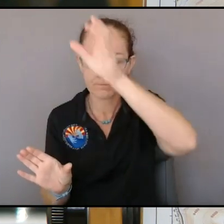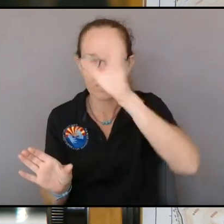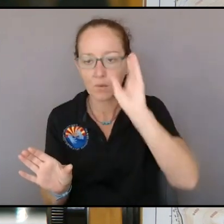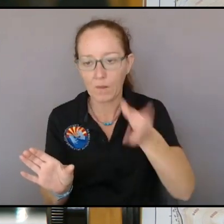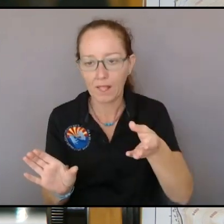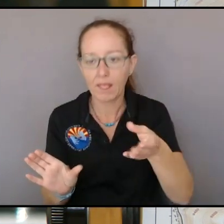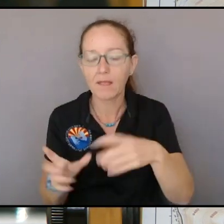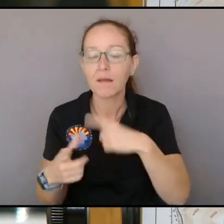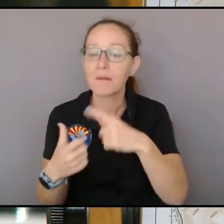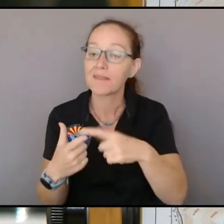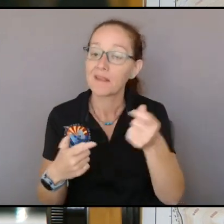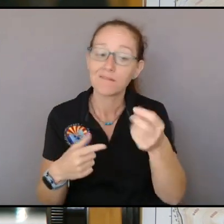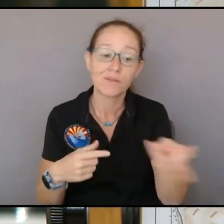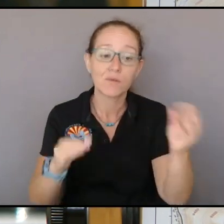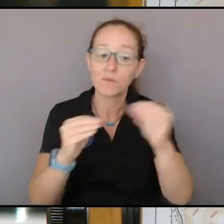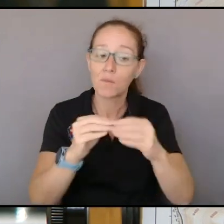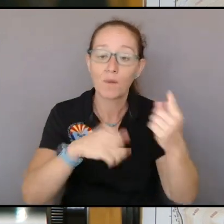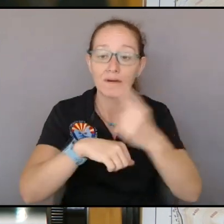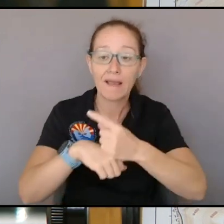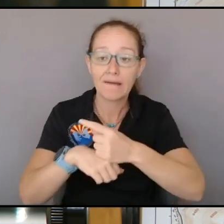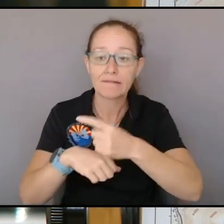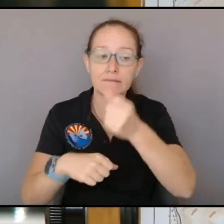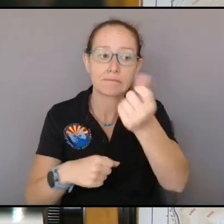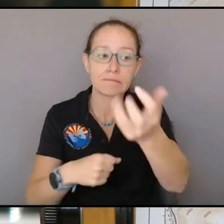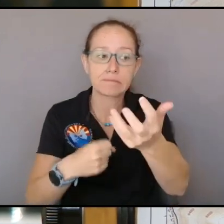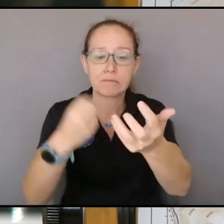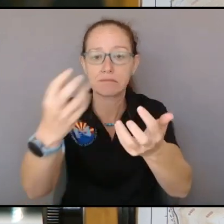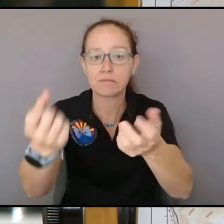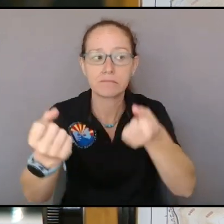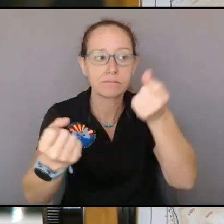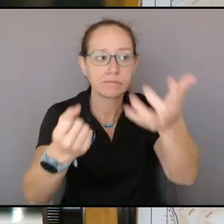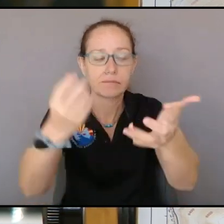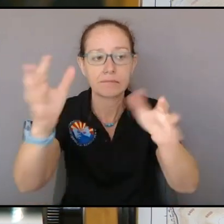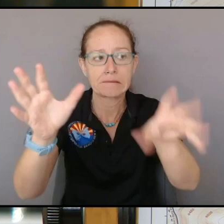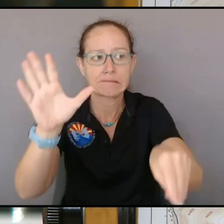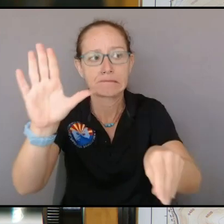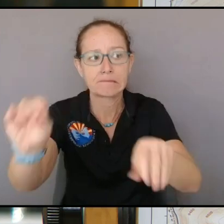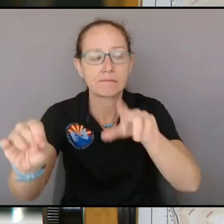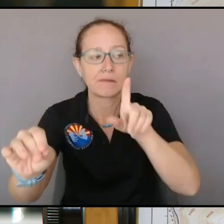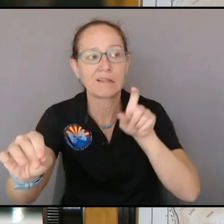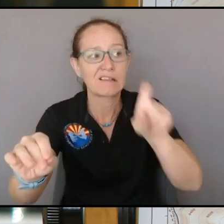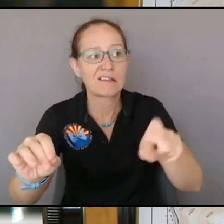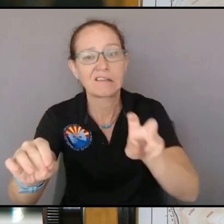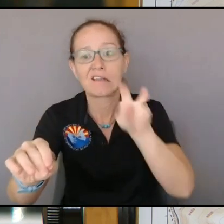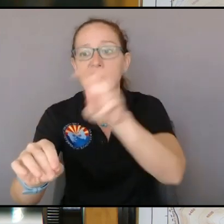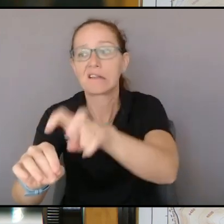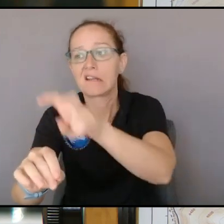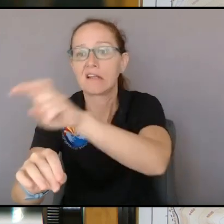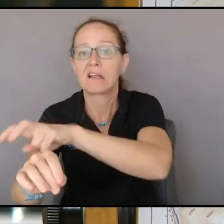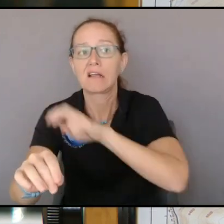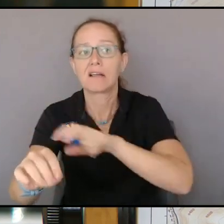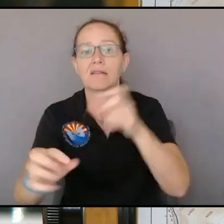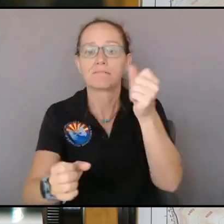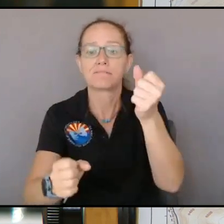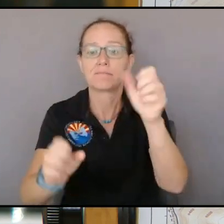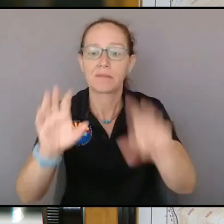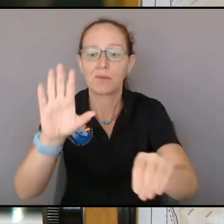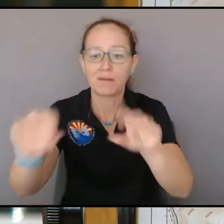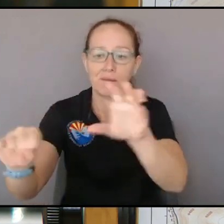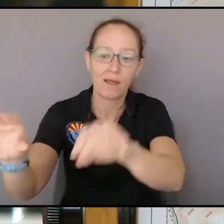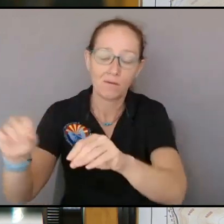spots out here but once once we get the perimeter tied in you know that's that's going to present a huge advantage for us